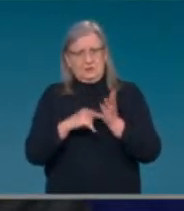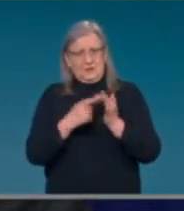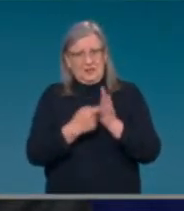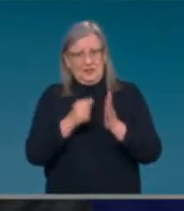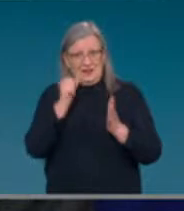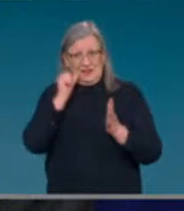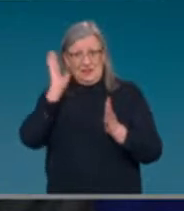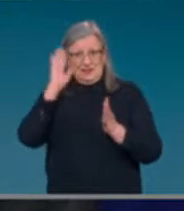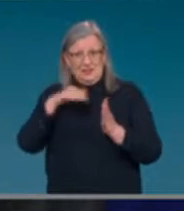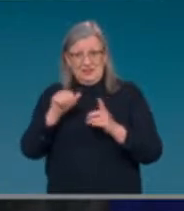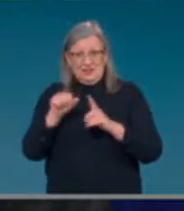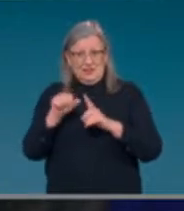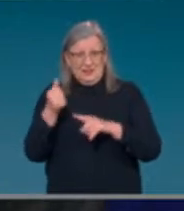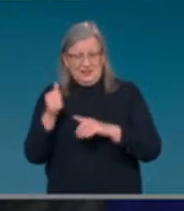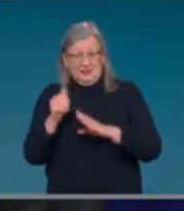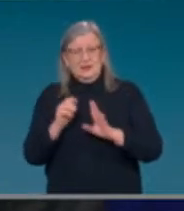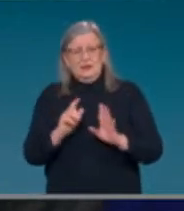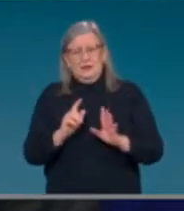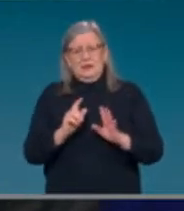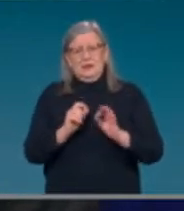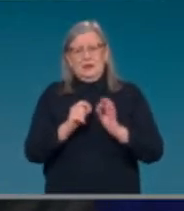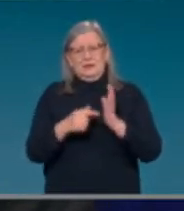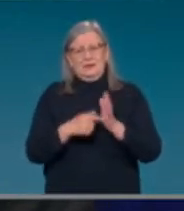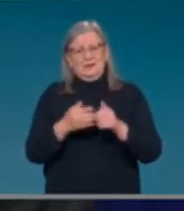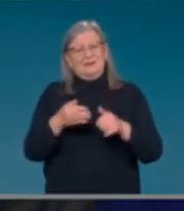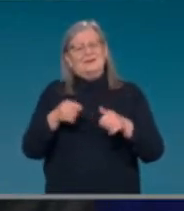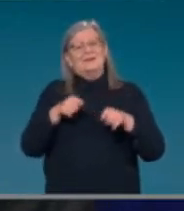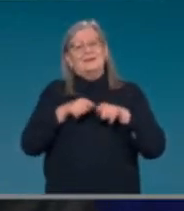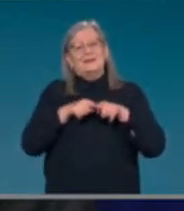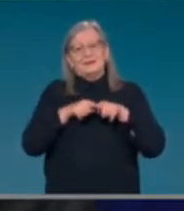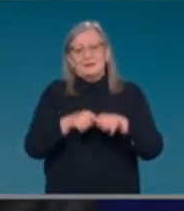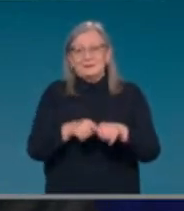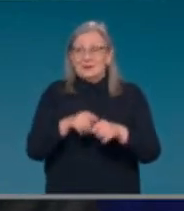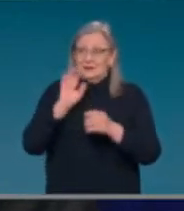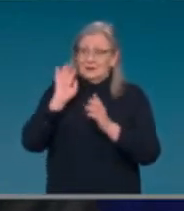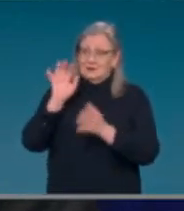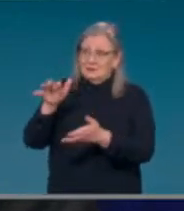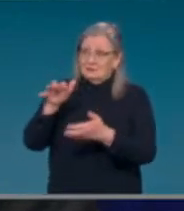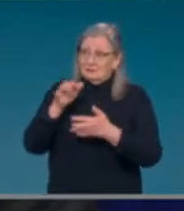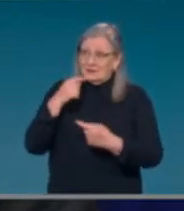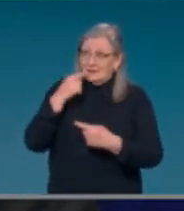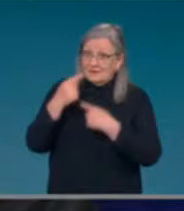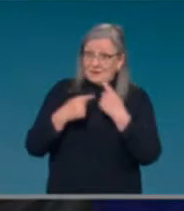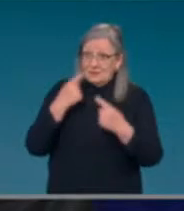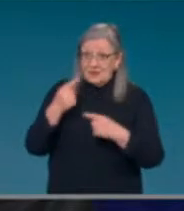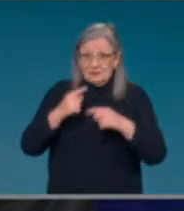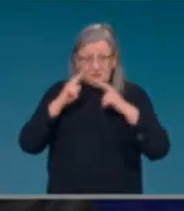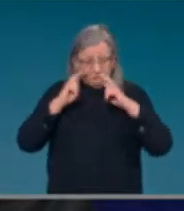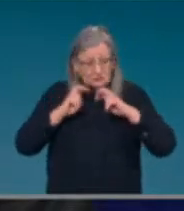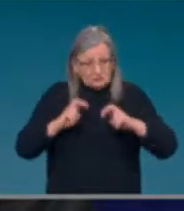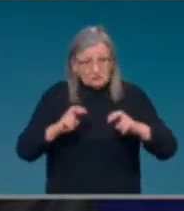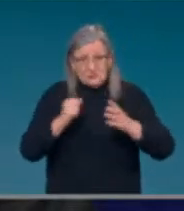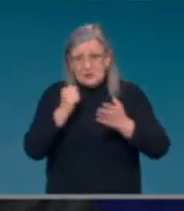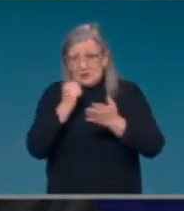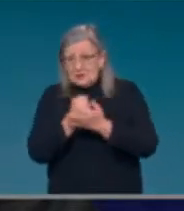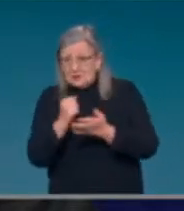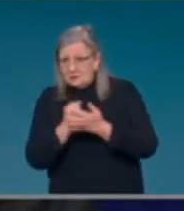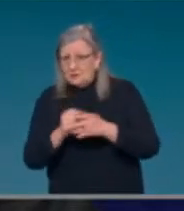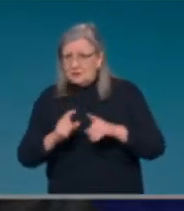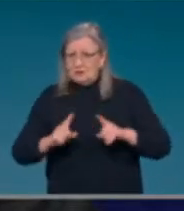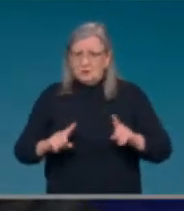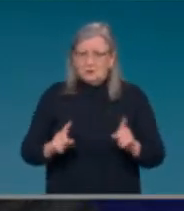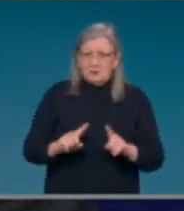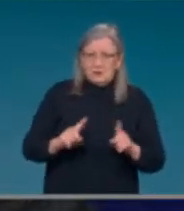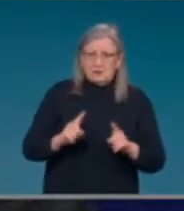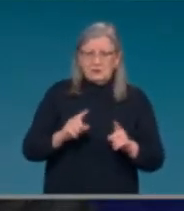quality of data. They're only just starting to look at it because they only got the data. So, it will take a few weeks, but I would hope